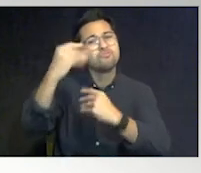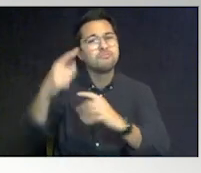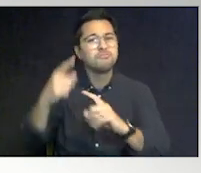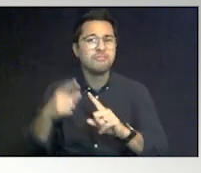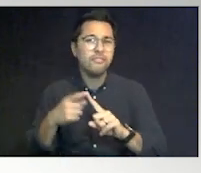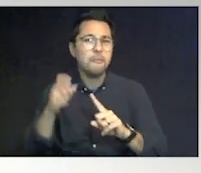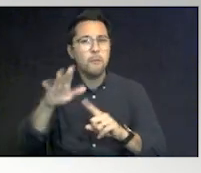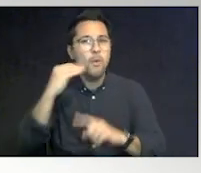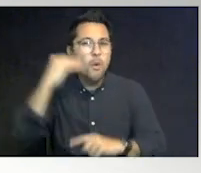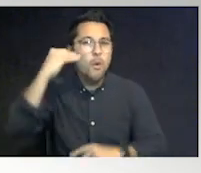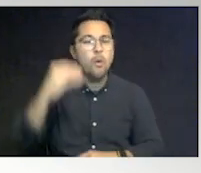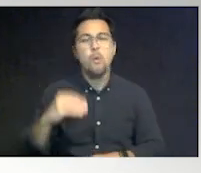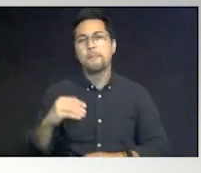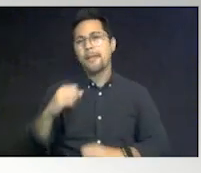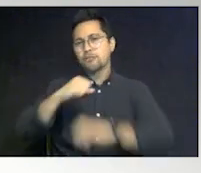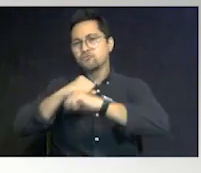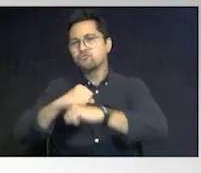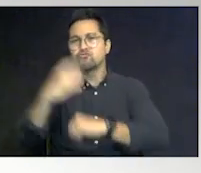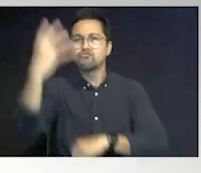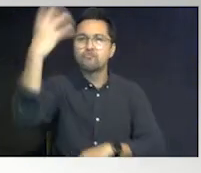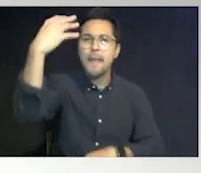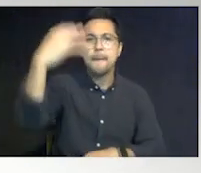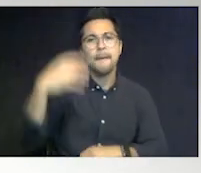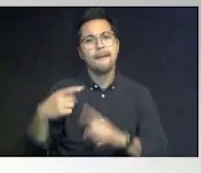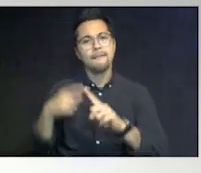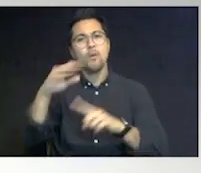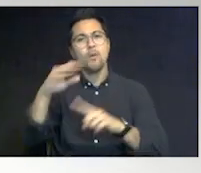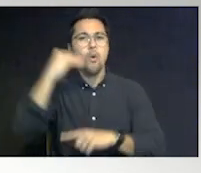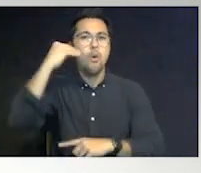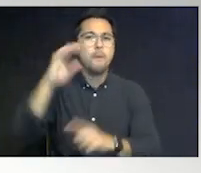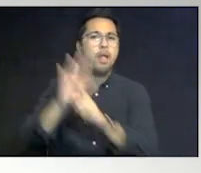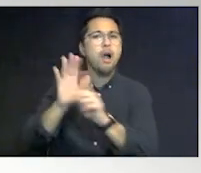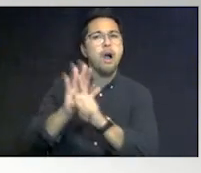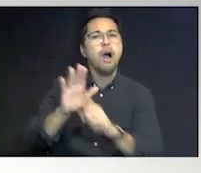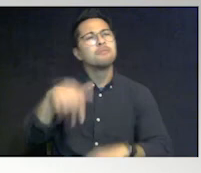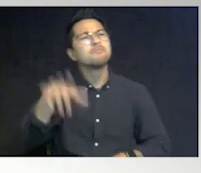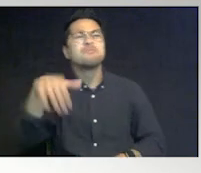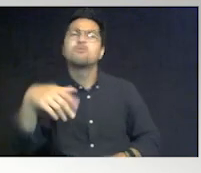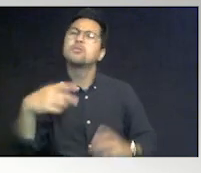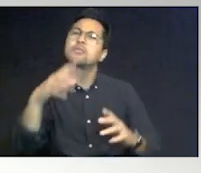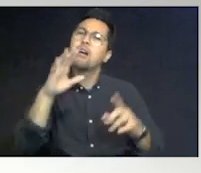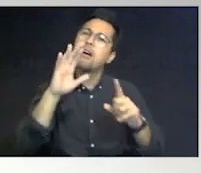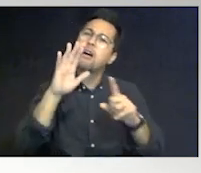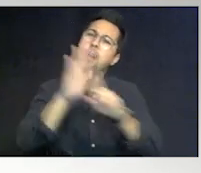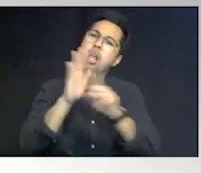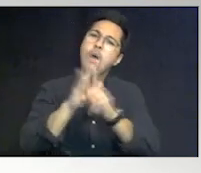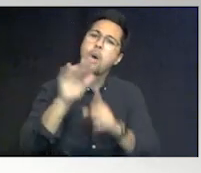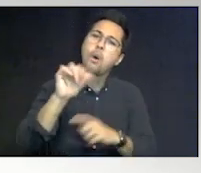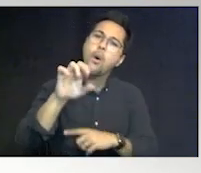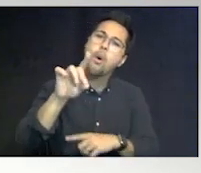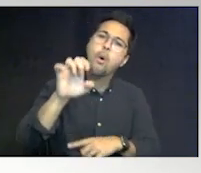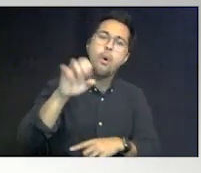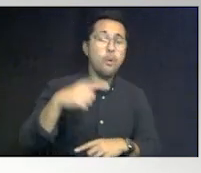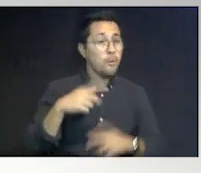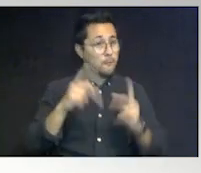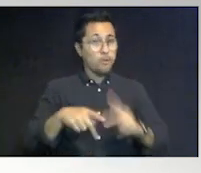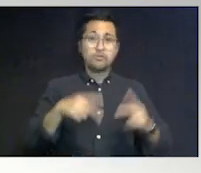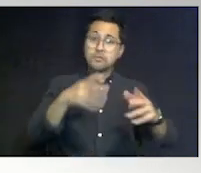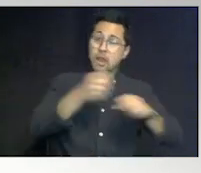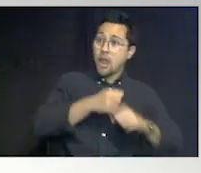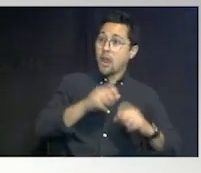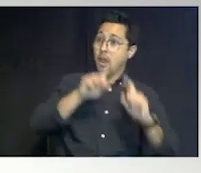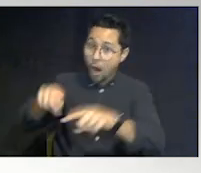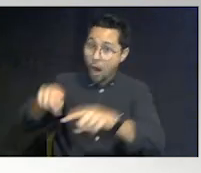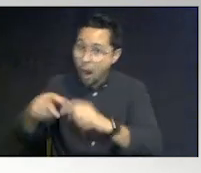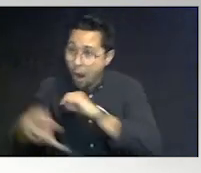security camera, from your home security alarm. All right, buddy, what is it? They give all the information and that person who received it could come to your house and